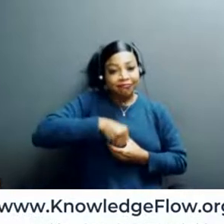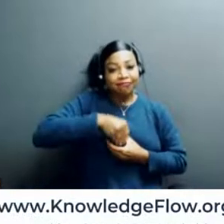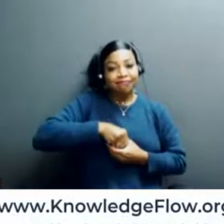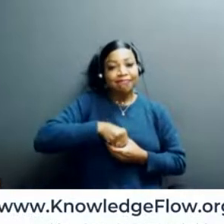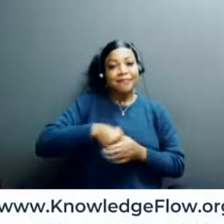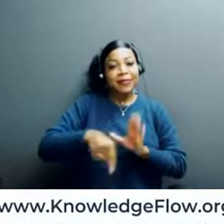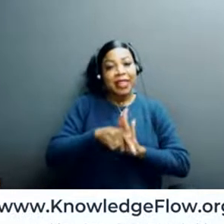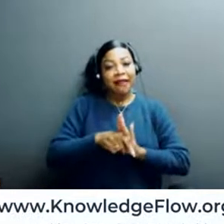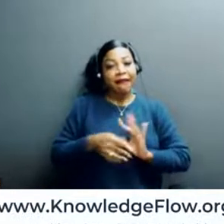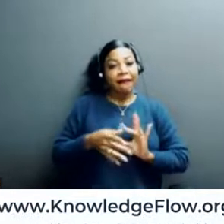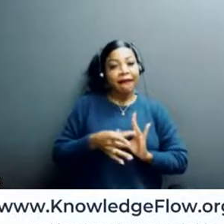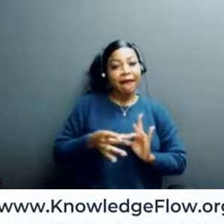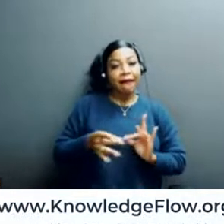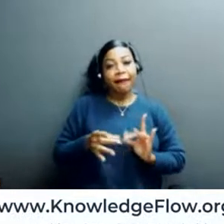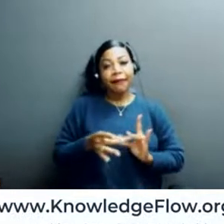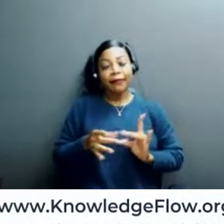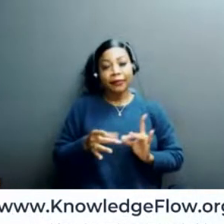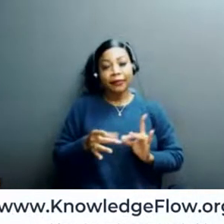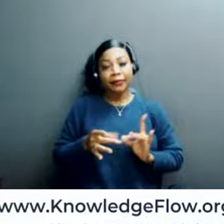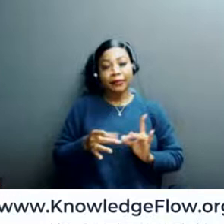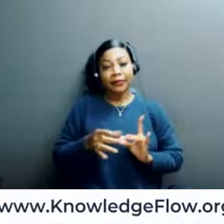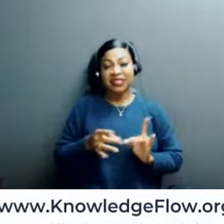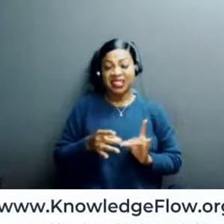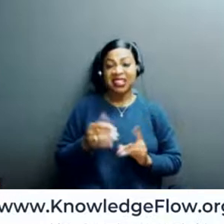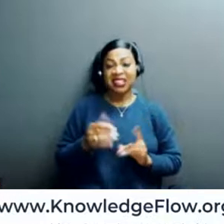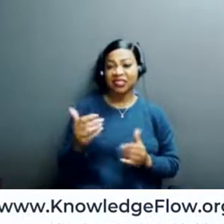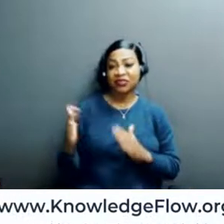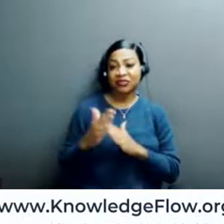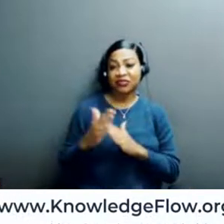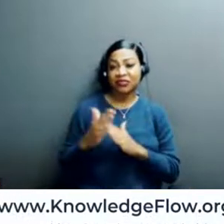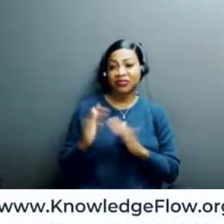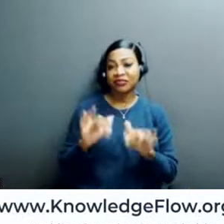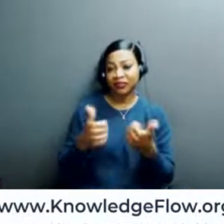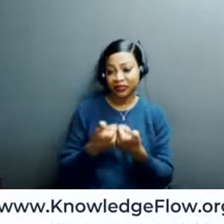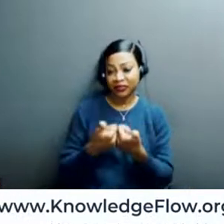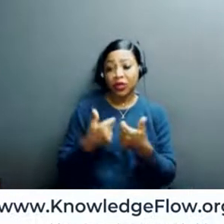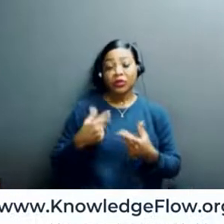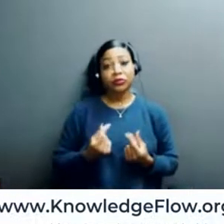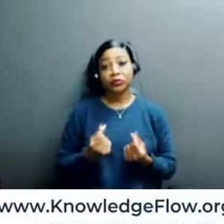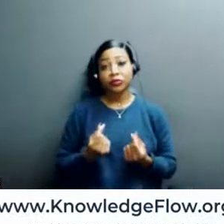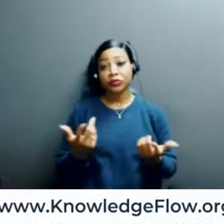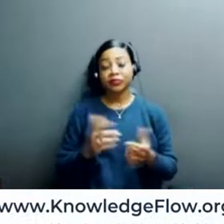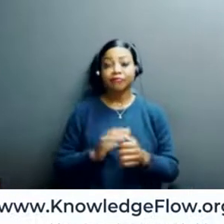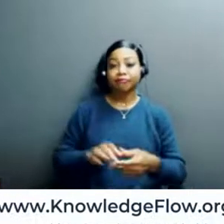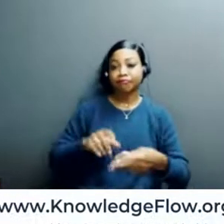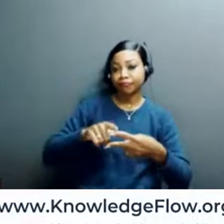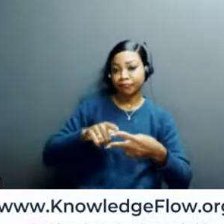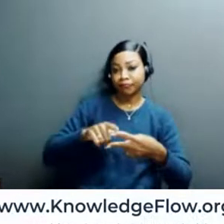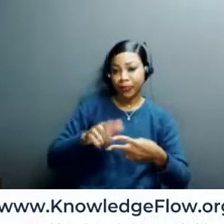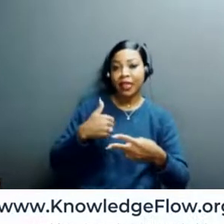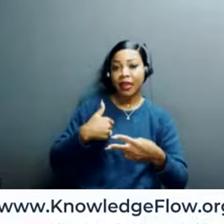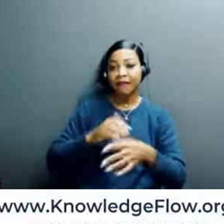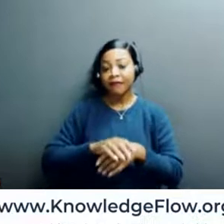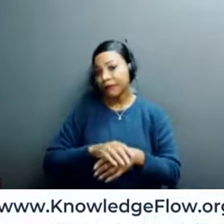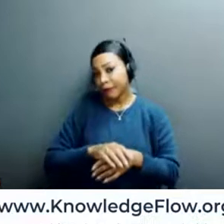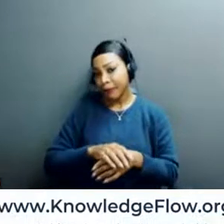really the the biggest thing we've had to deal with. And so what we've been trying to do is not only have the sessions in person